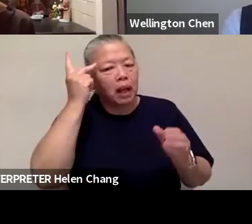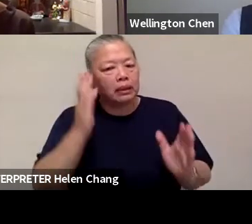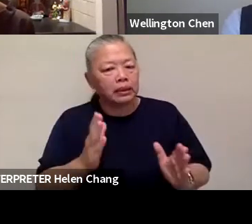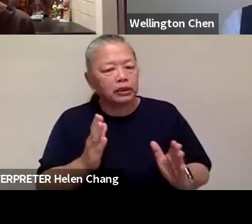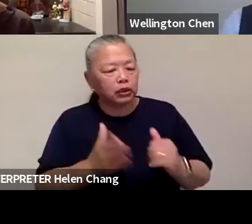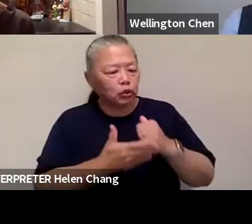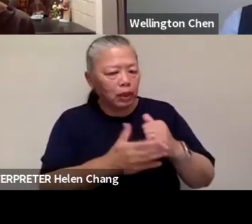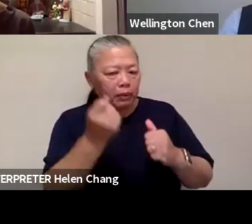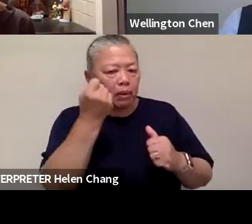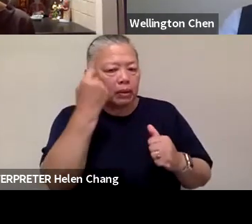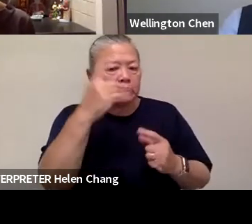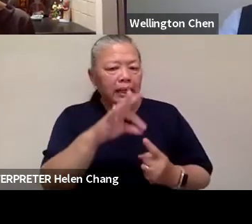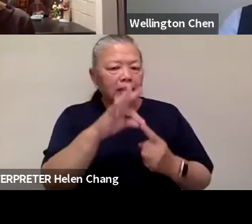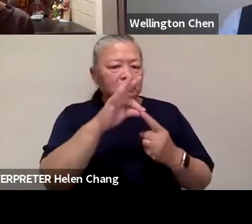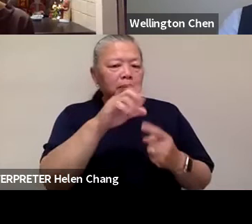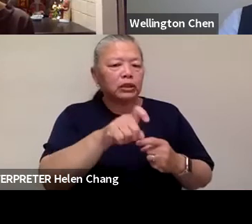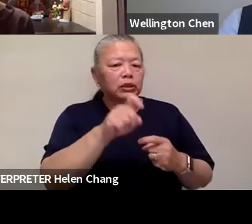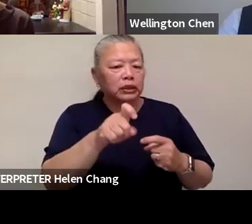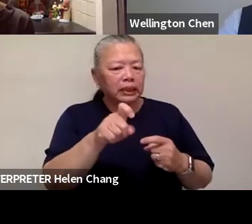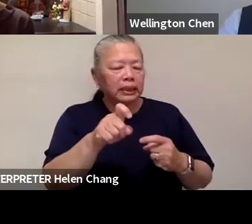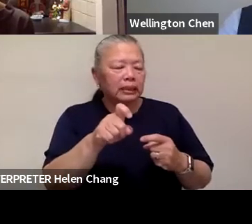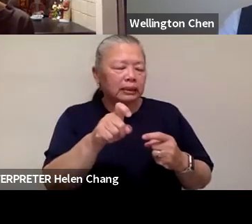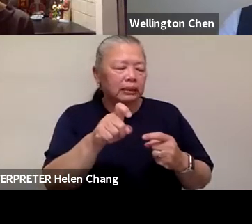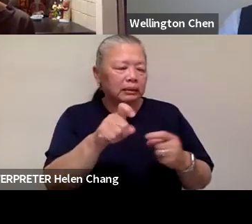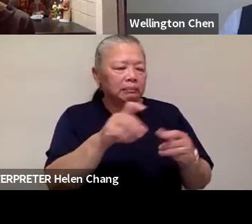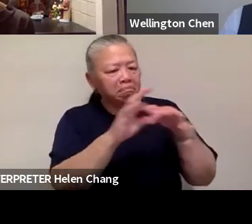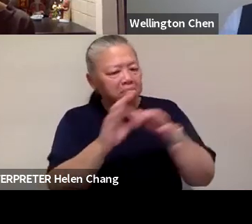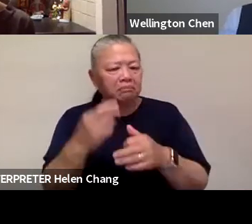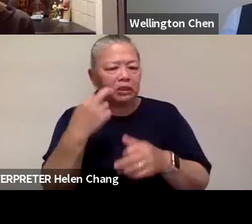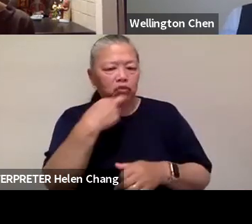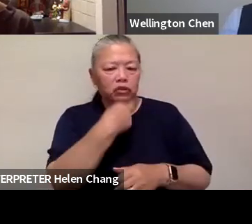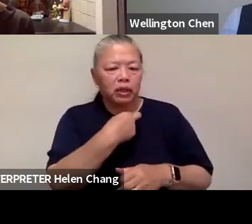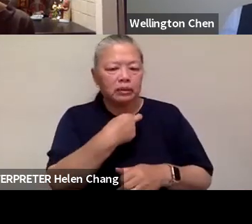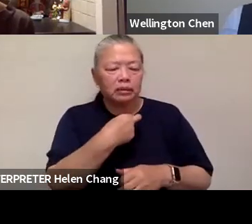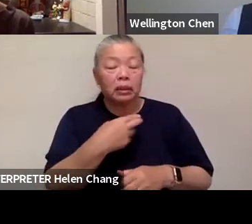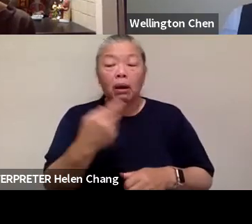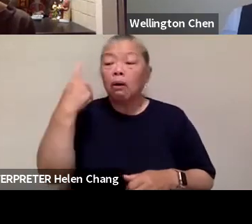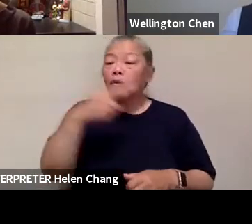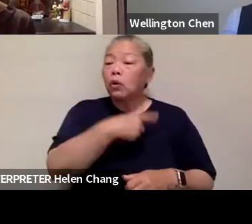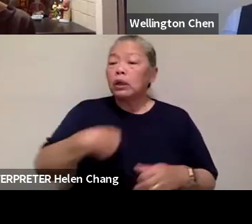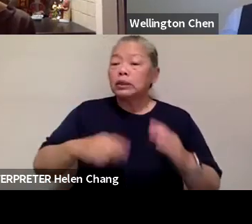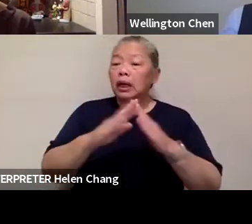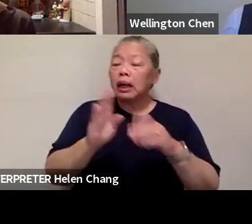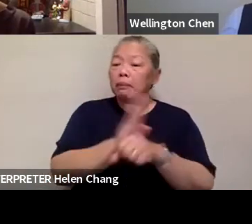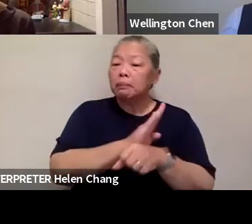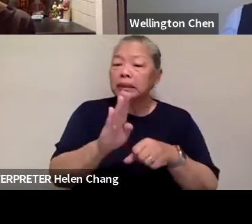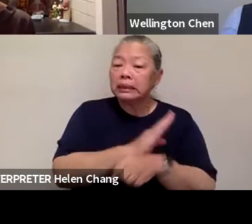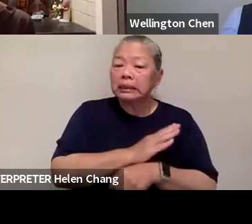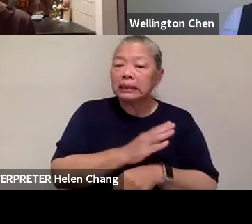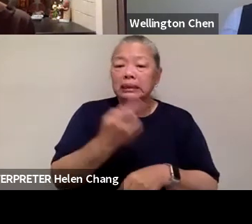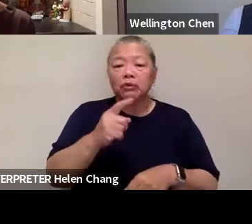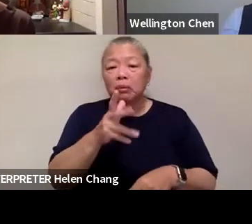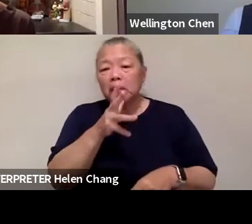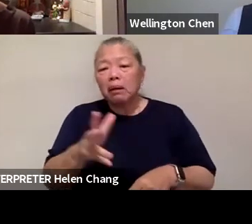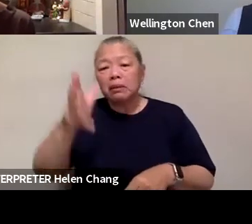restaurants. We don't have that in Chinatown for Chinatown businesses and mom and pops. So